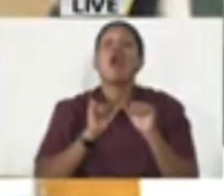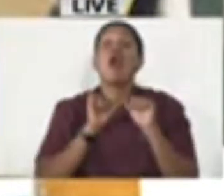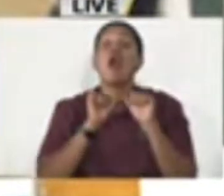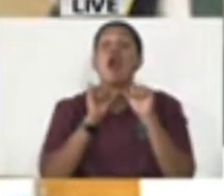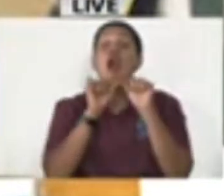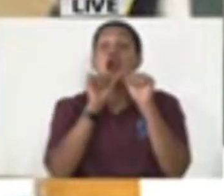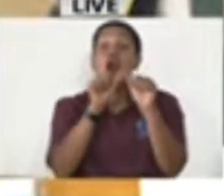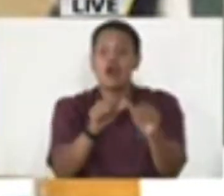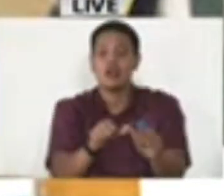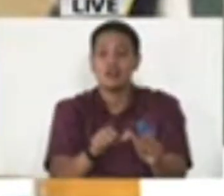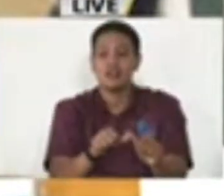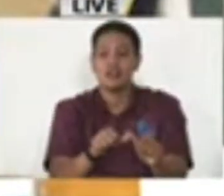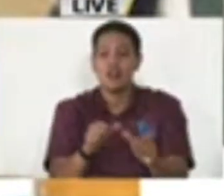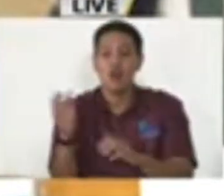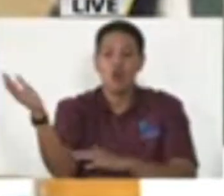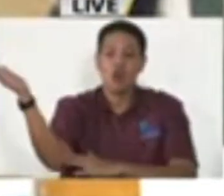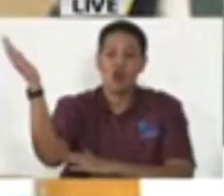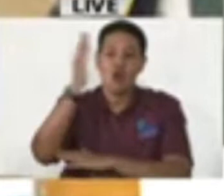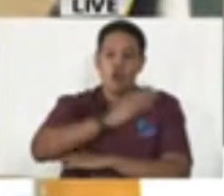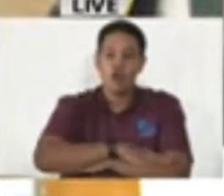all day.